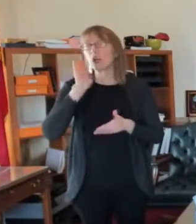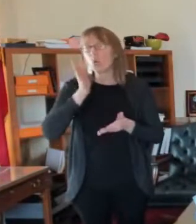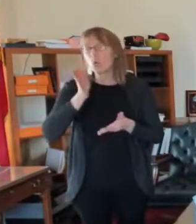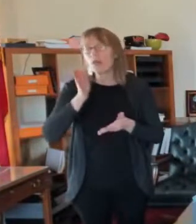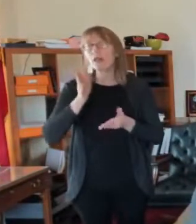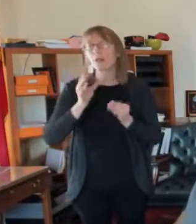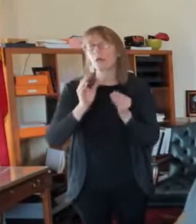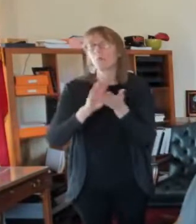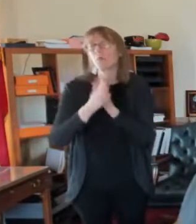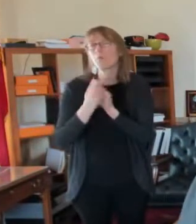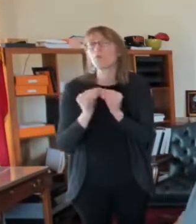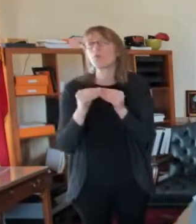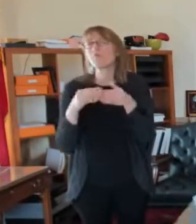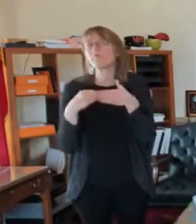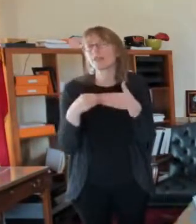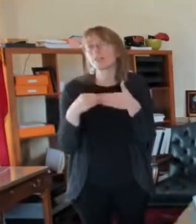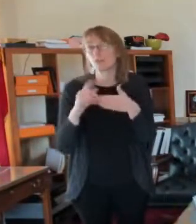youth sports.